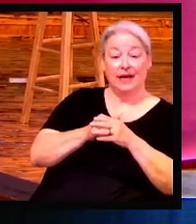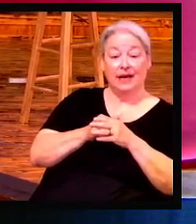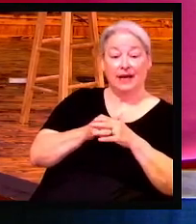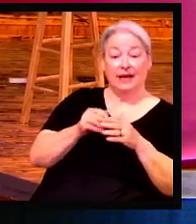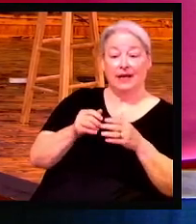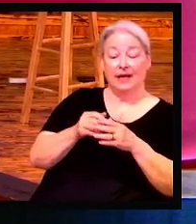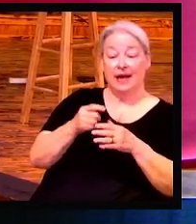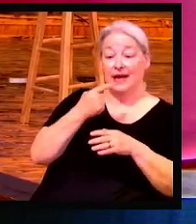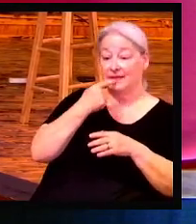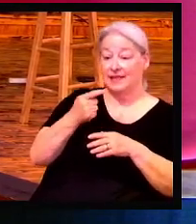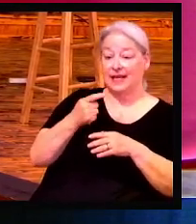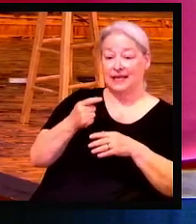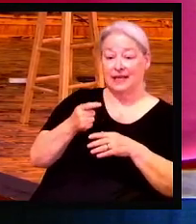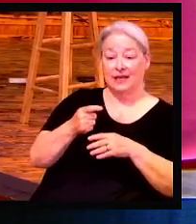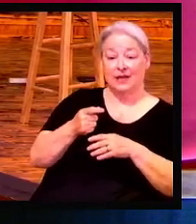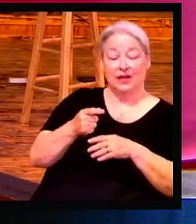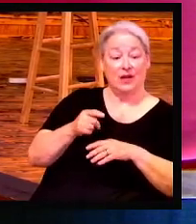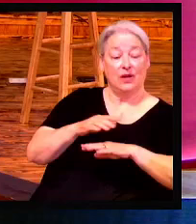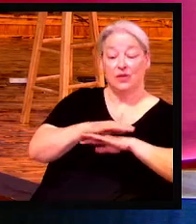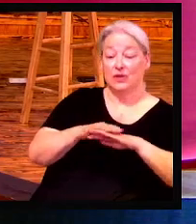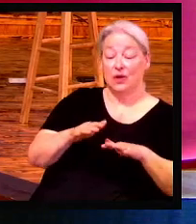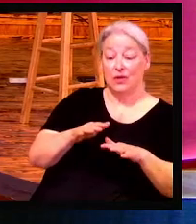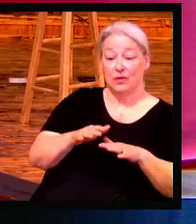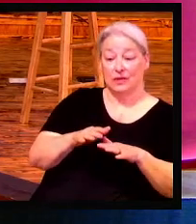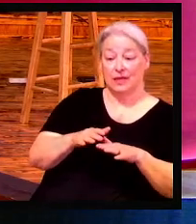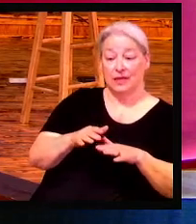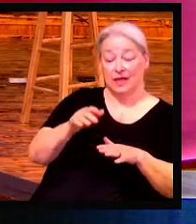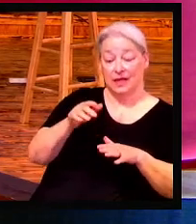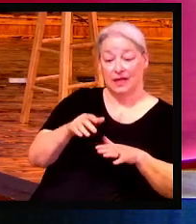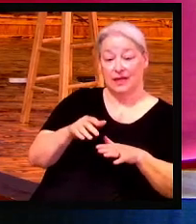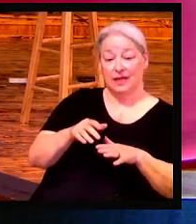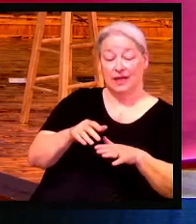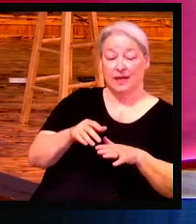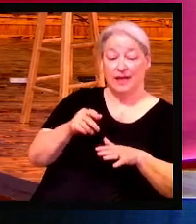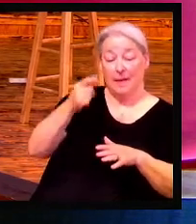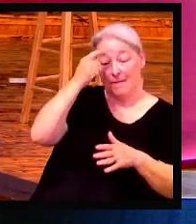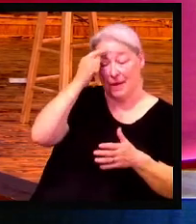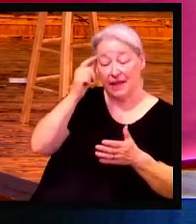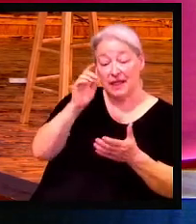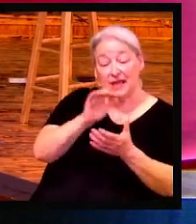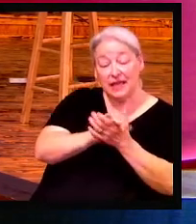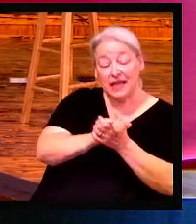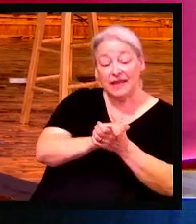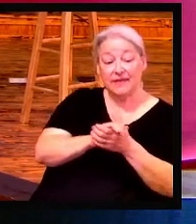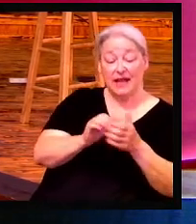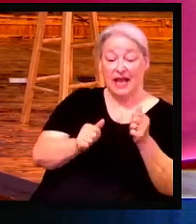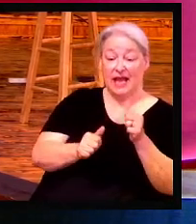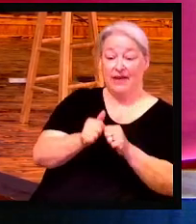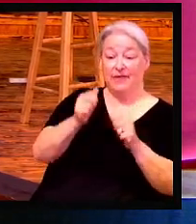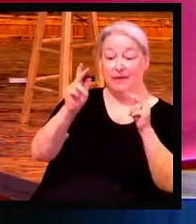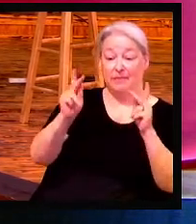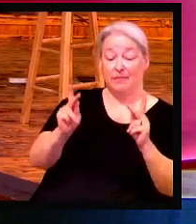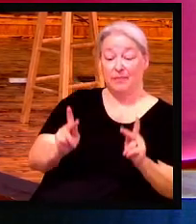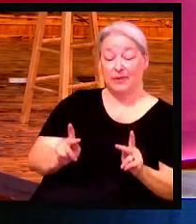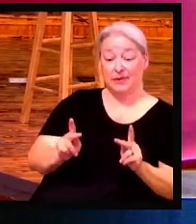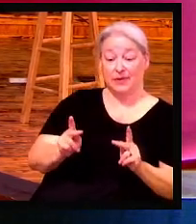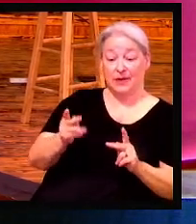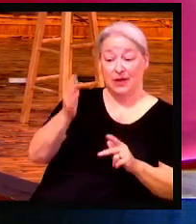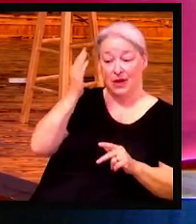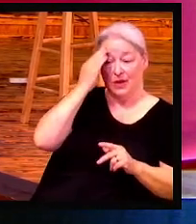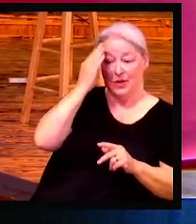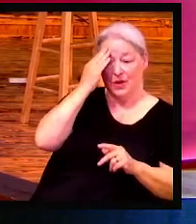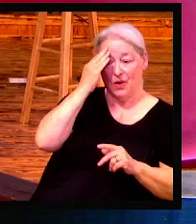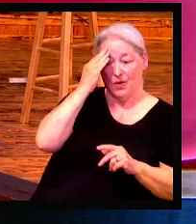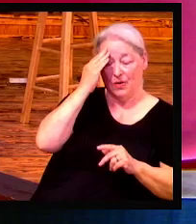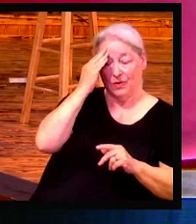And if the Holy Spirit inspires us to say something to somebody, don't let this thought stop you from saying it. Surely they know that.